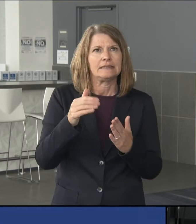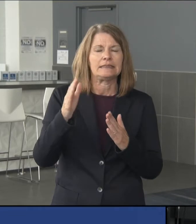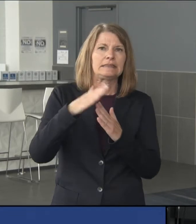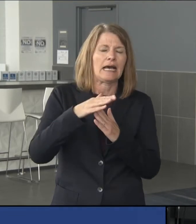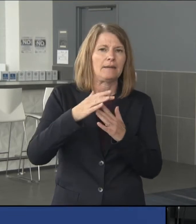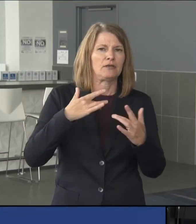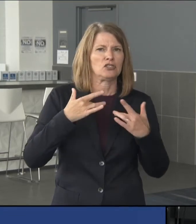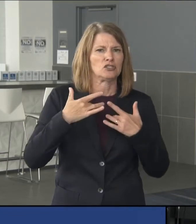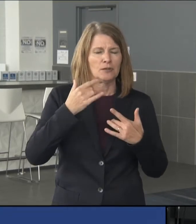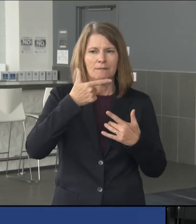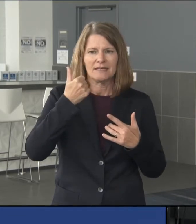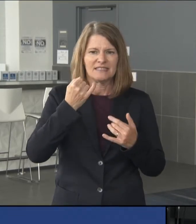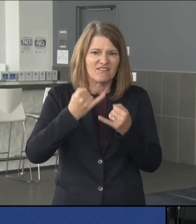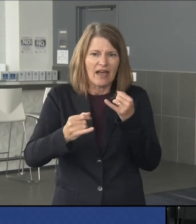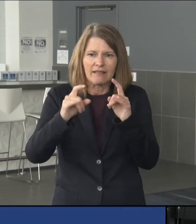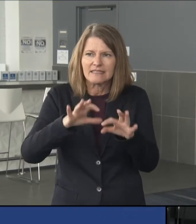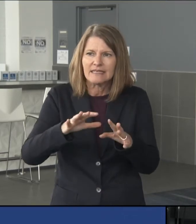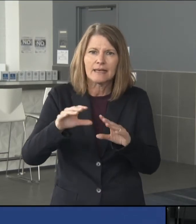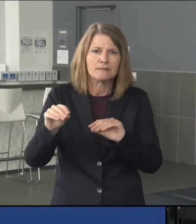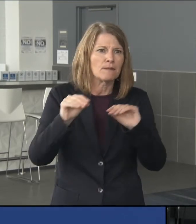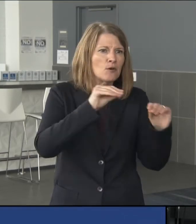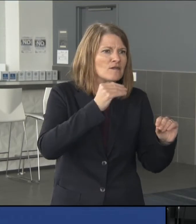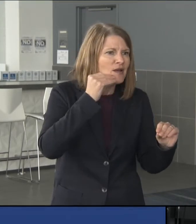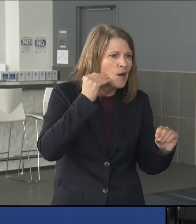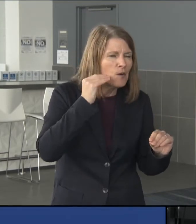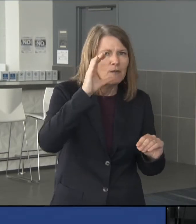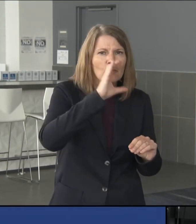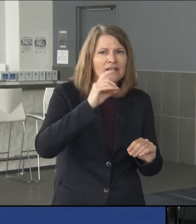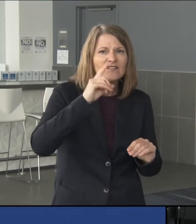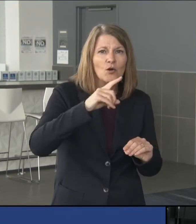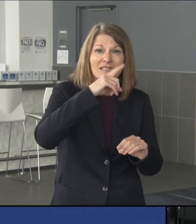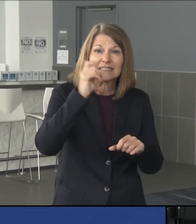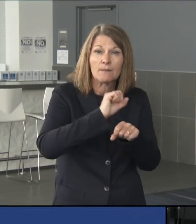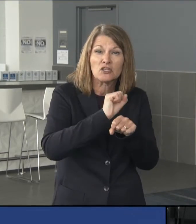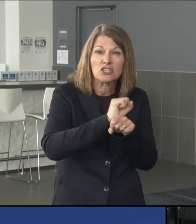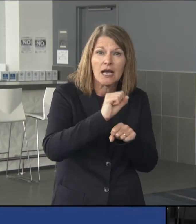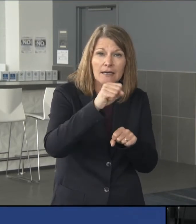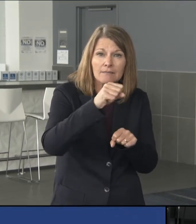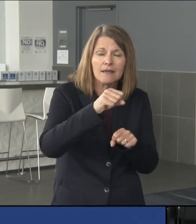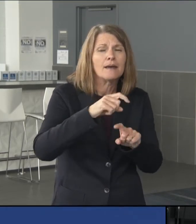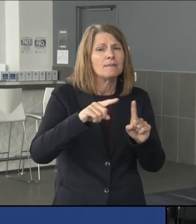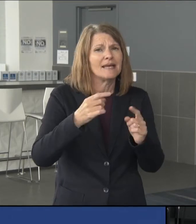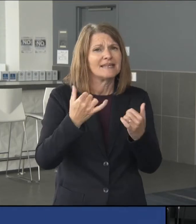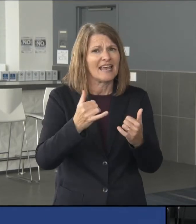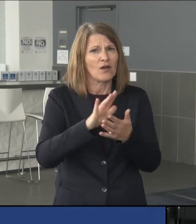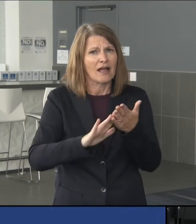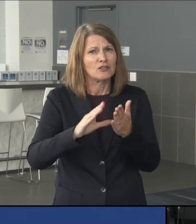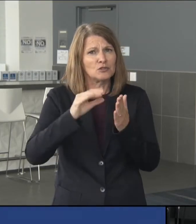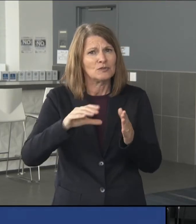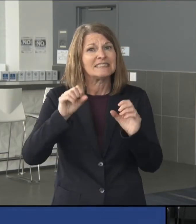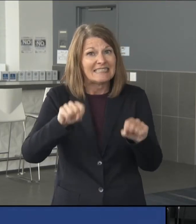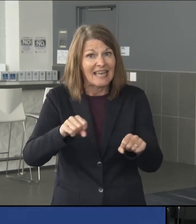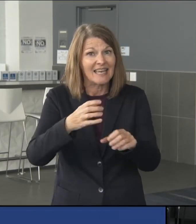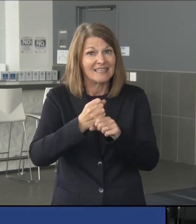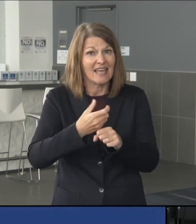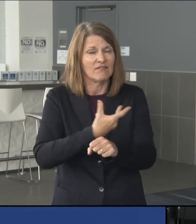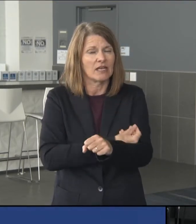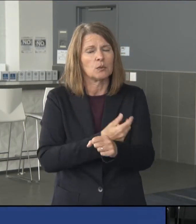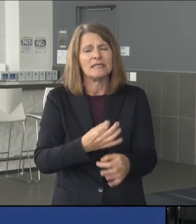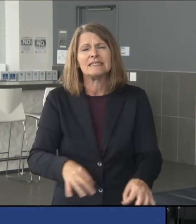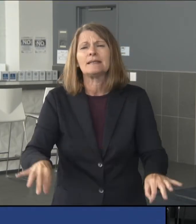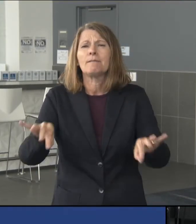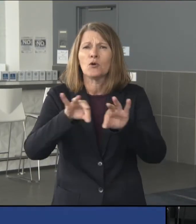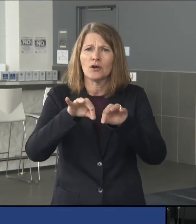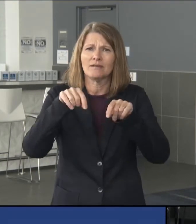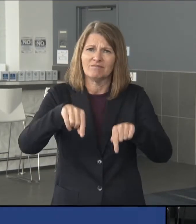coming up, moving back home, finding summer jobs, but now that college students are eligible to get vaccinated, it is really important to make this